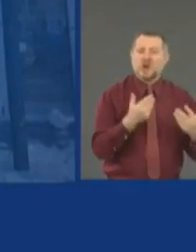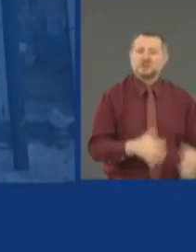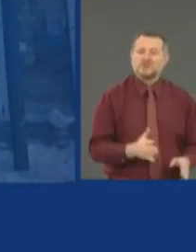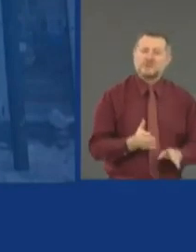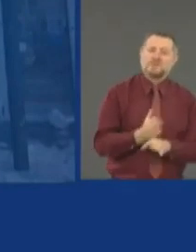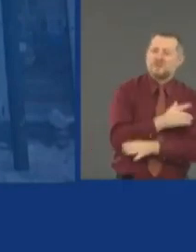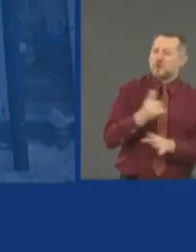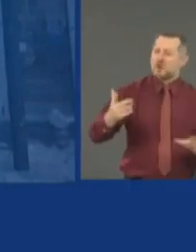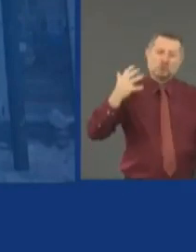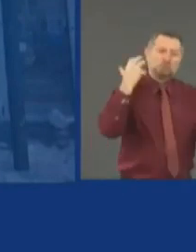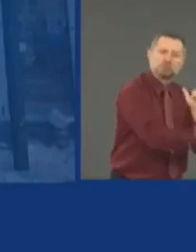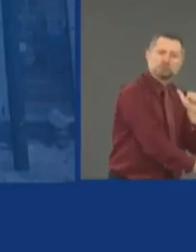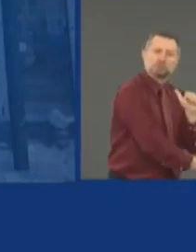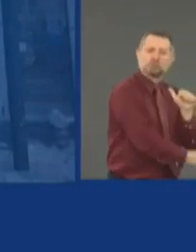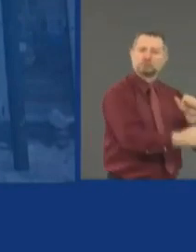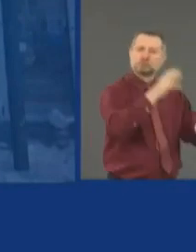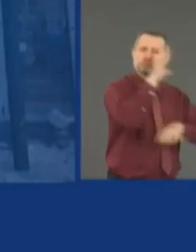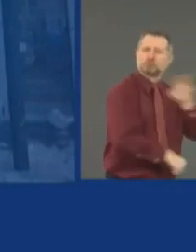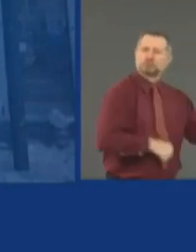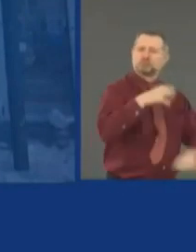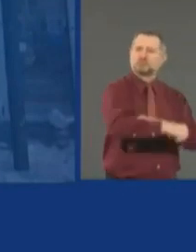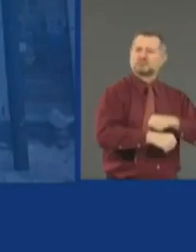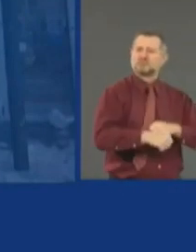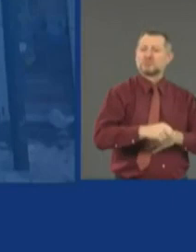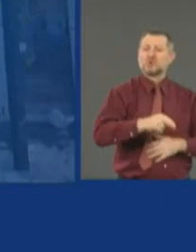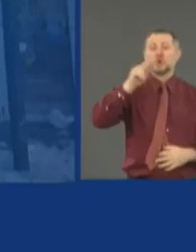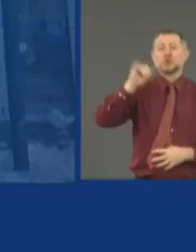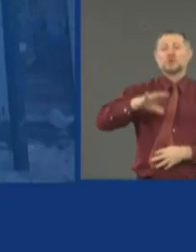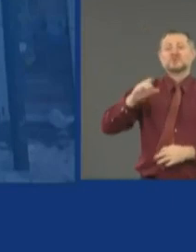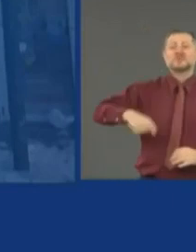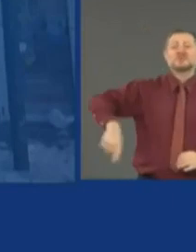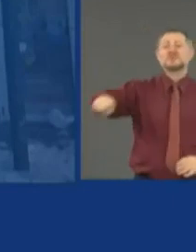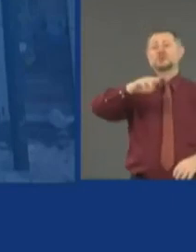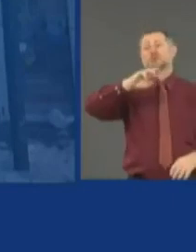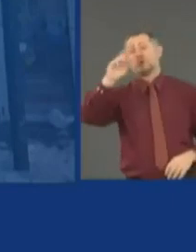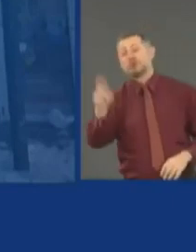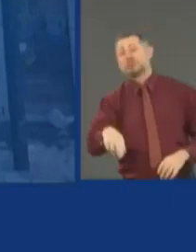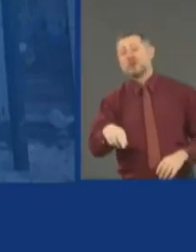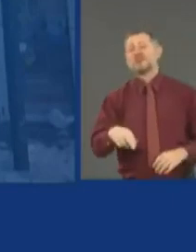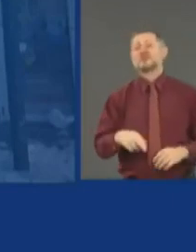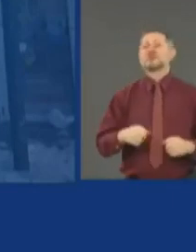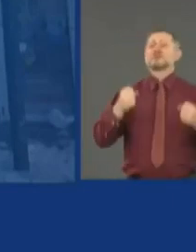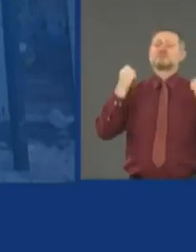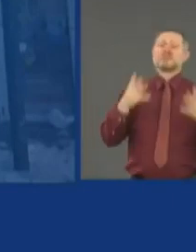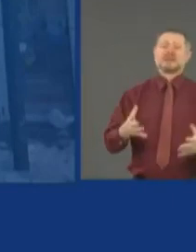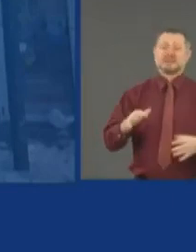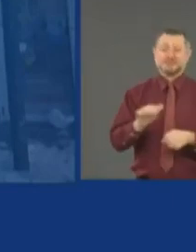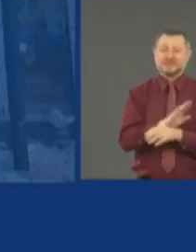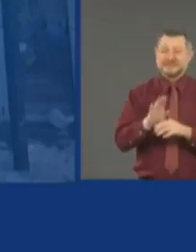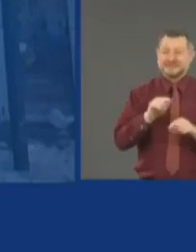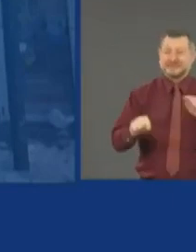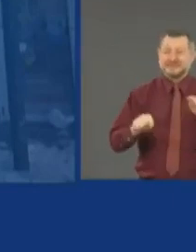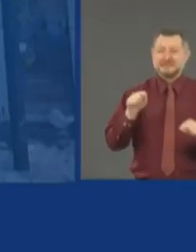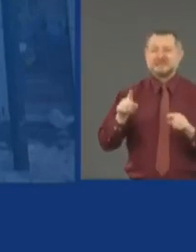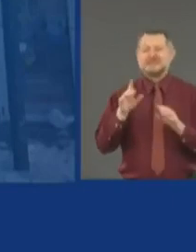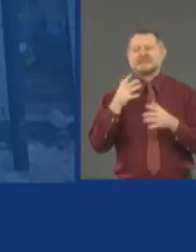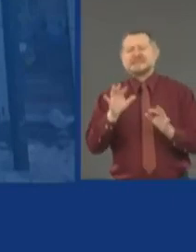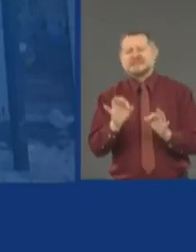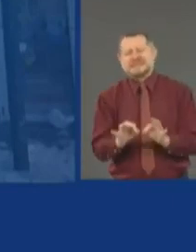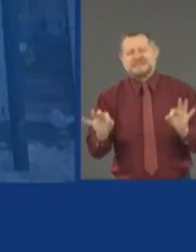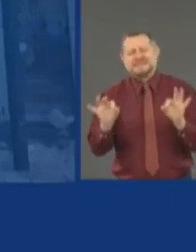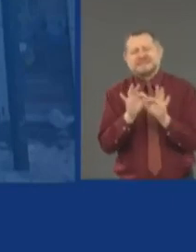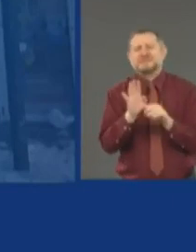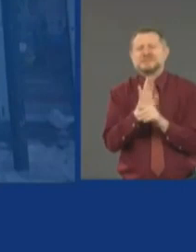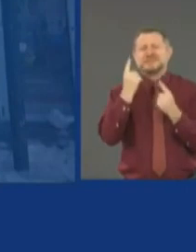In New York City, Rochester, many of these businesses were essential businesses for the